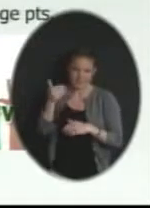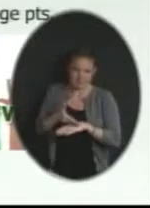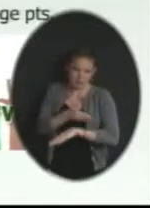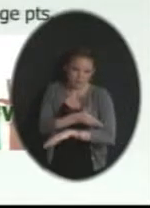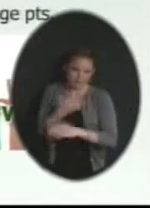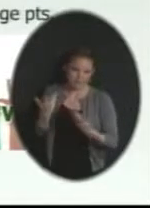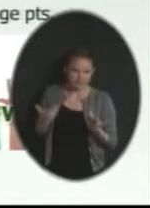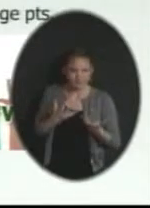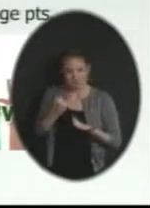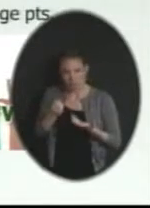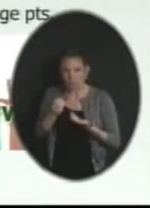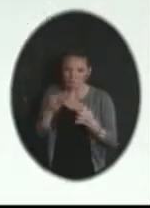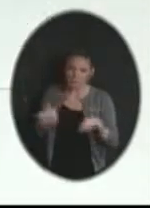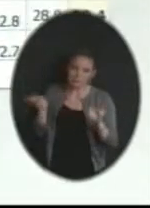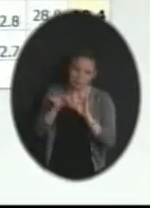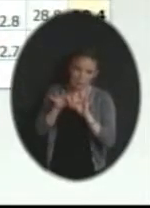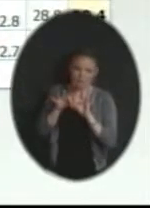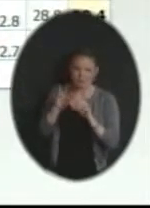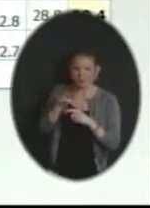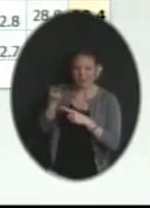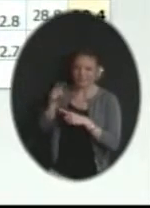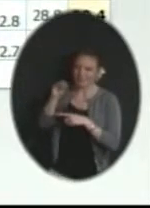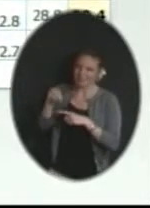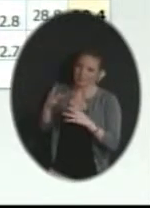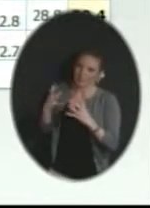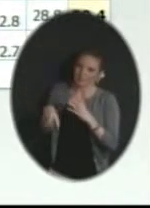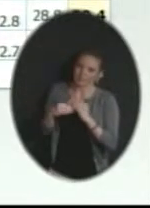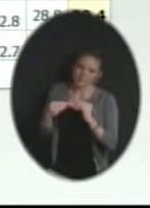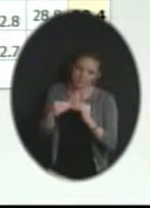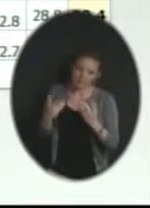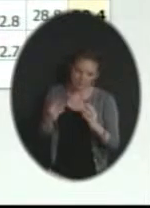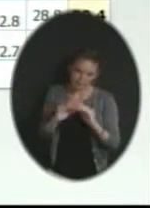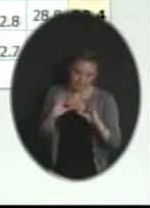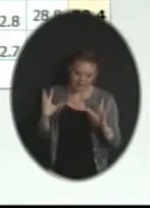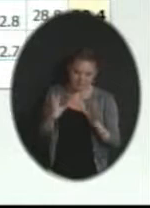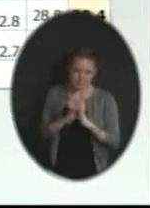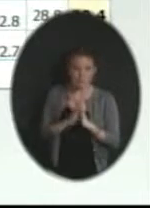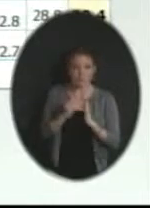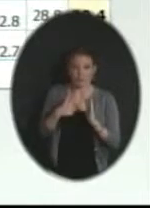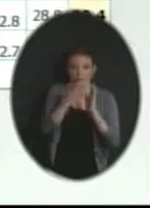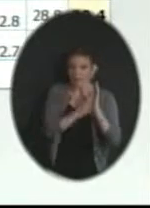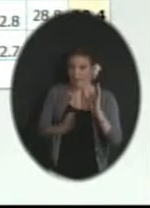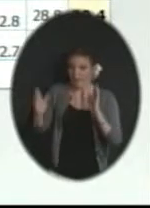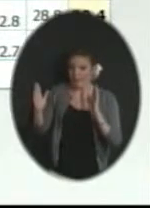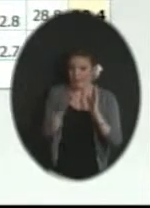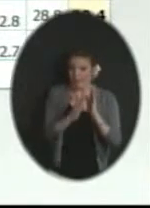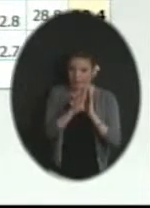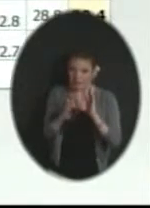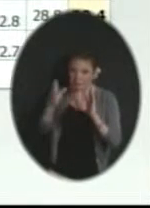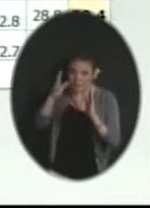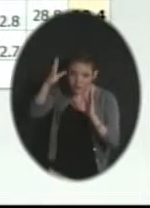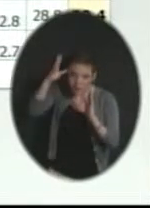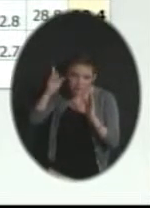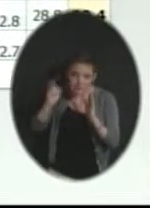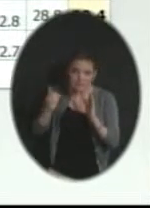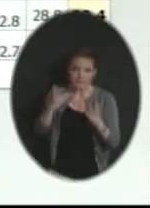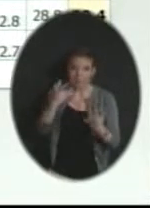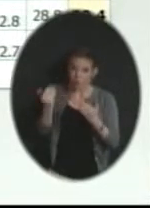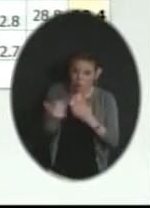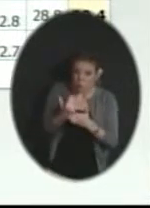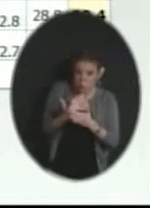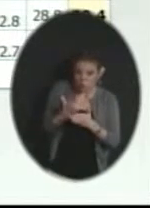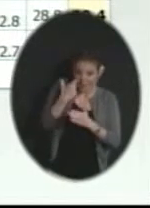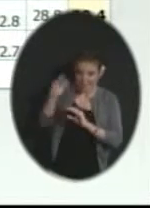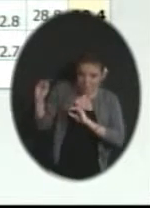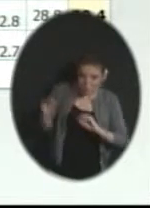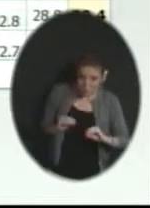statistically significant, but probably not as big as we'd like yet. And we do have a range of parents that have had their kids, they're new to the system